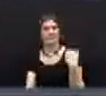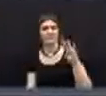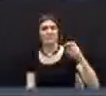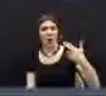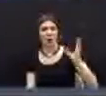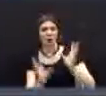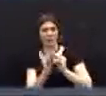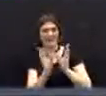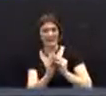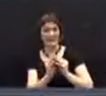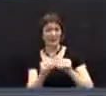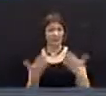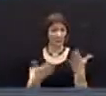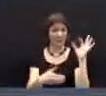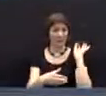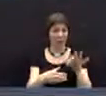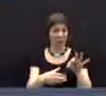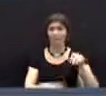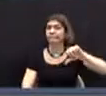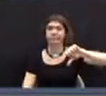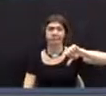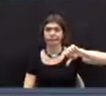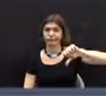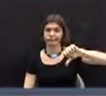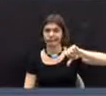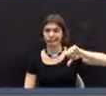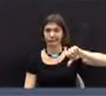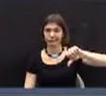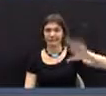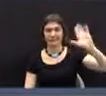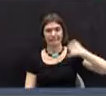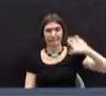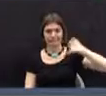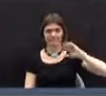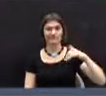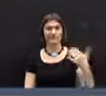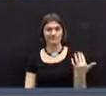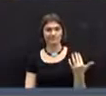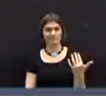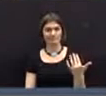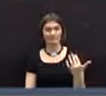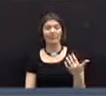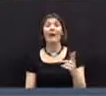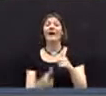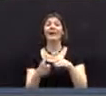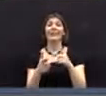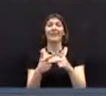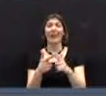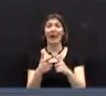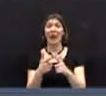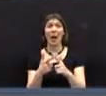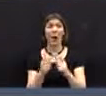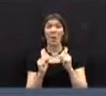meeting, and that was defeated by town meeting at the time. We got some good news from the